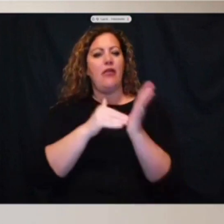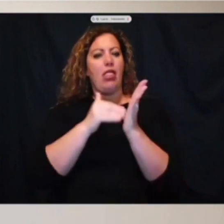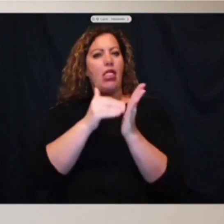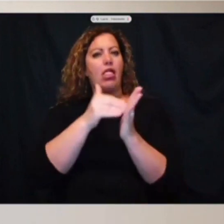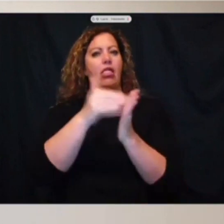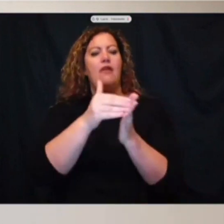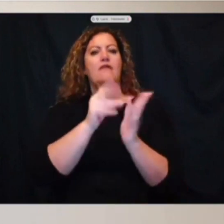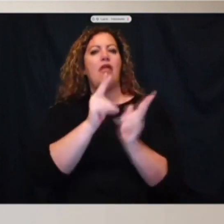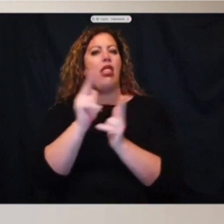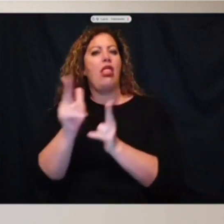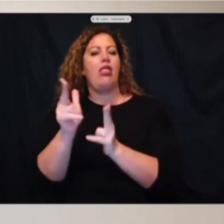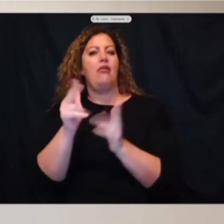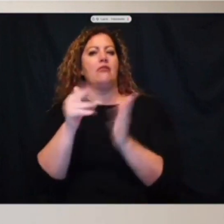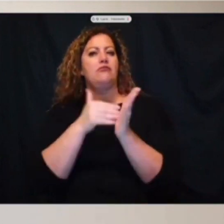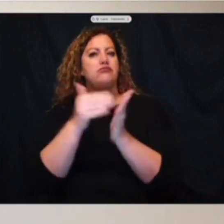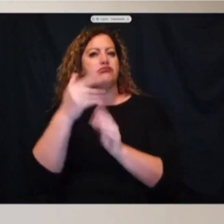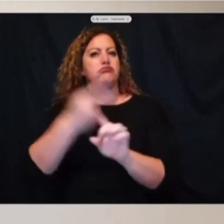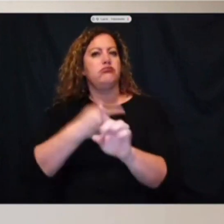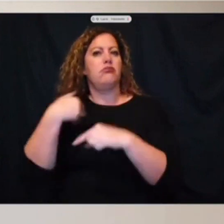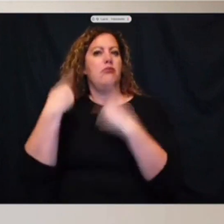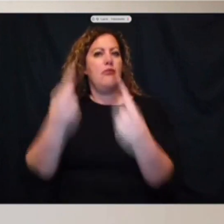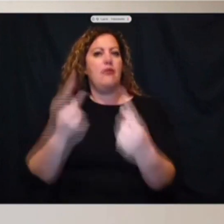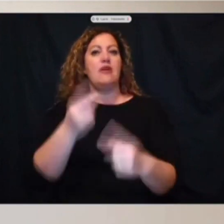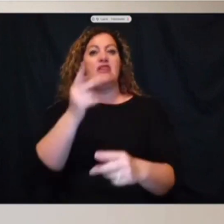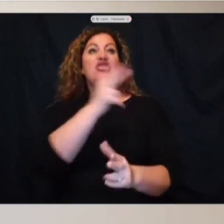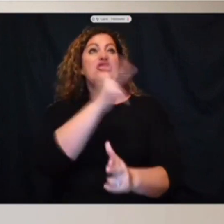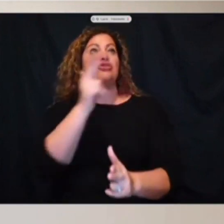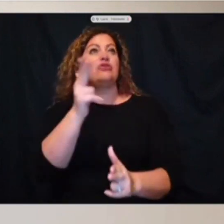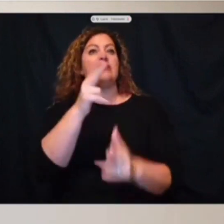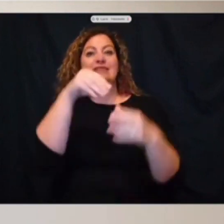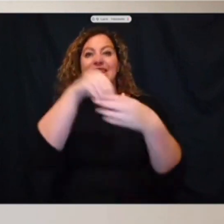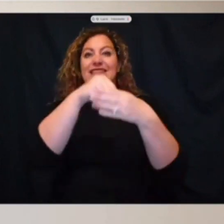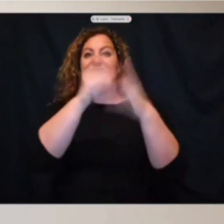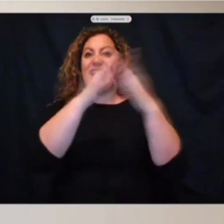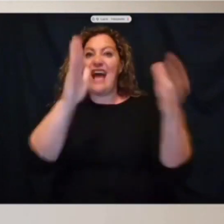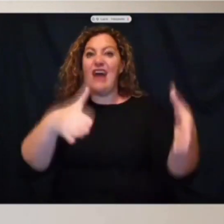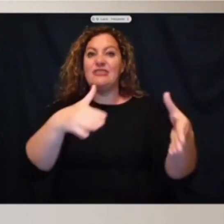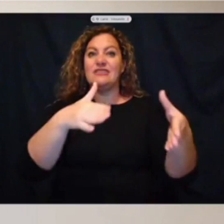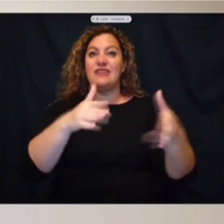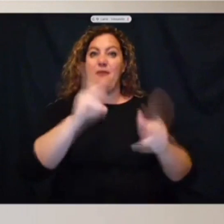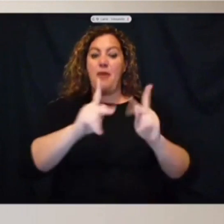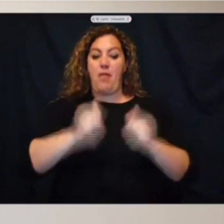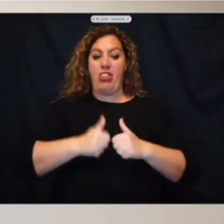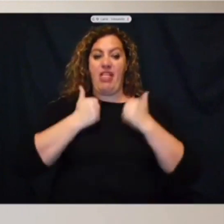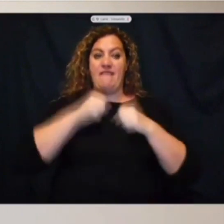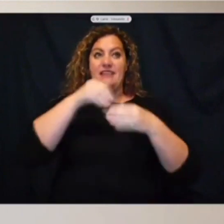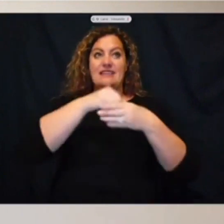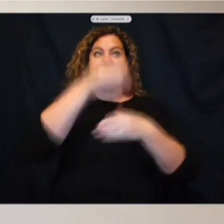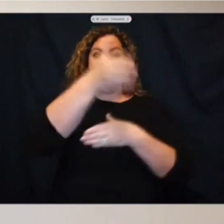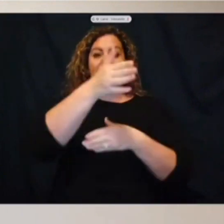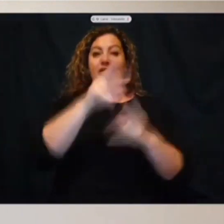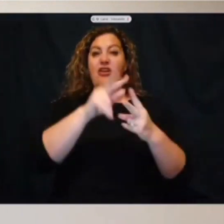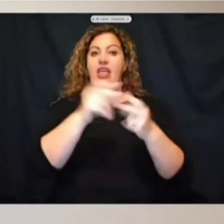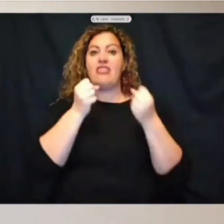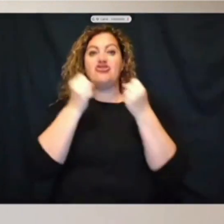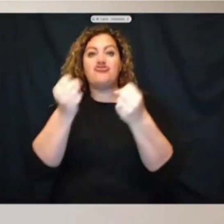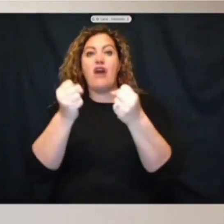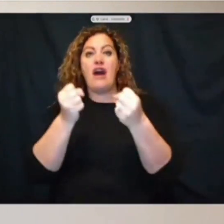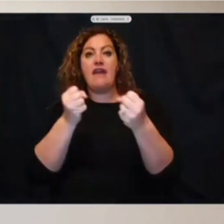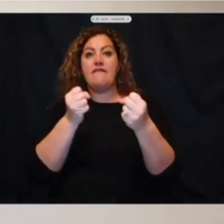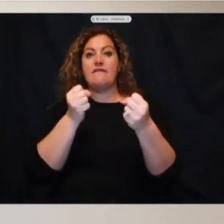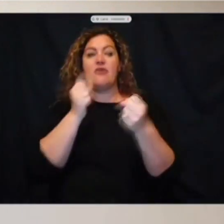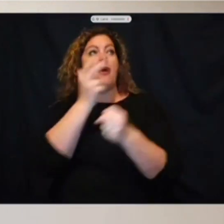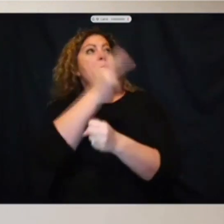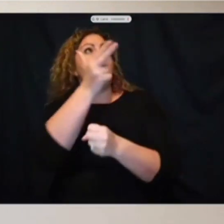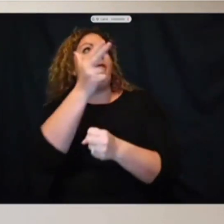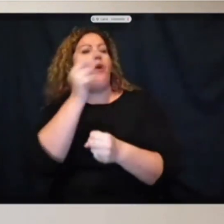of gun crimes have been shooting in occupied dwellings, and we've talked to you about this before. Shooting in occupied dwellings where individuals either drive by or walk by a residence and fire